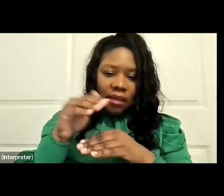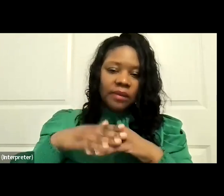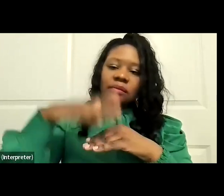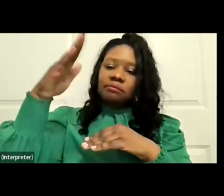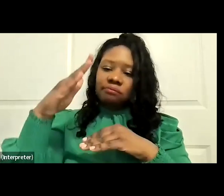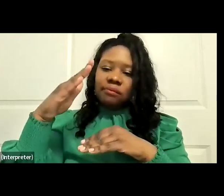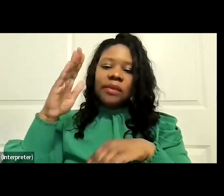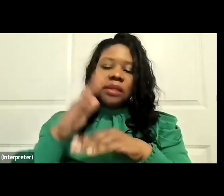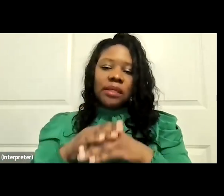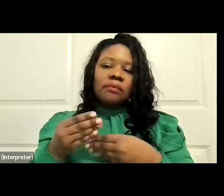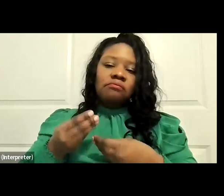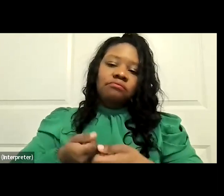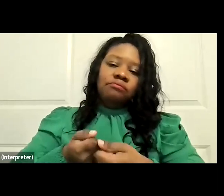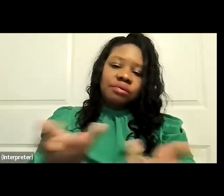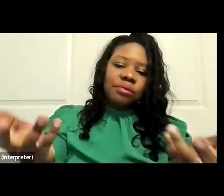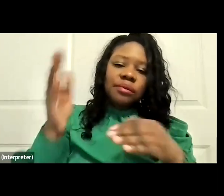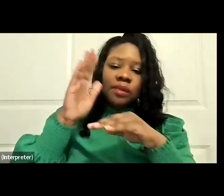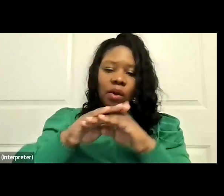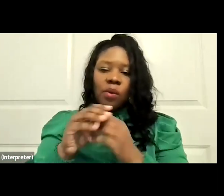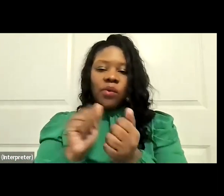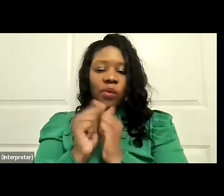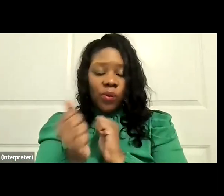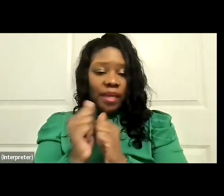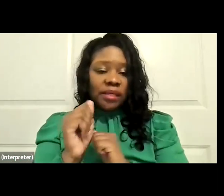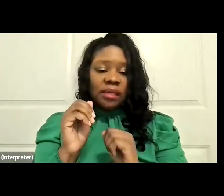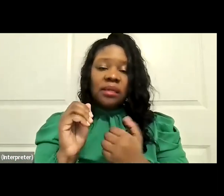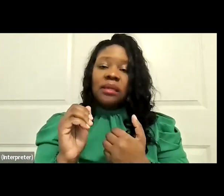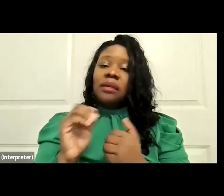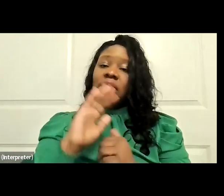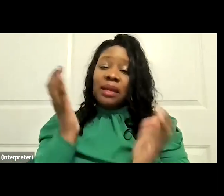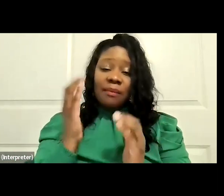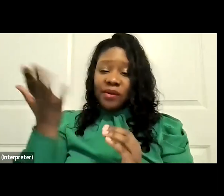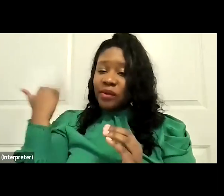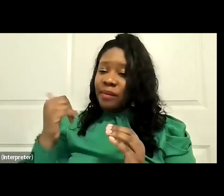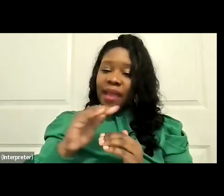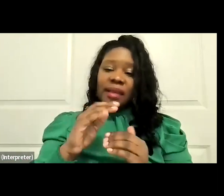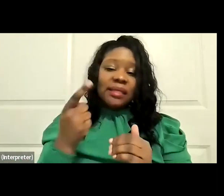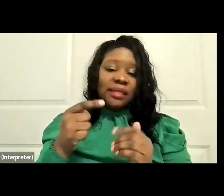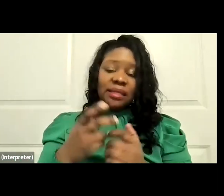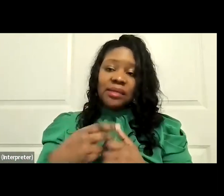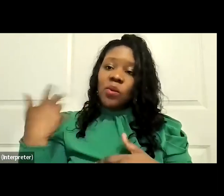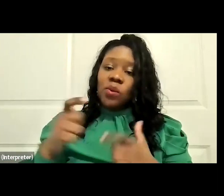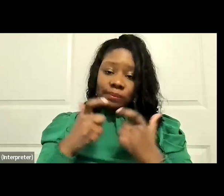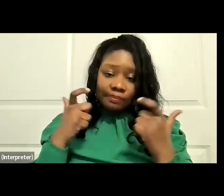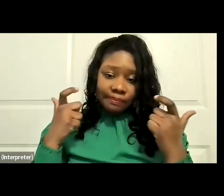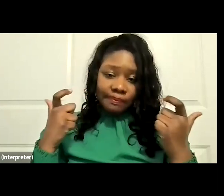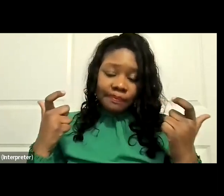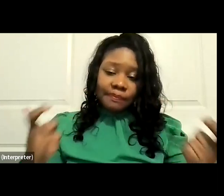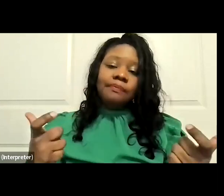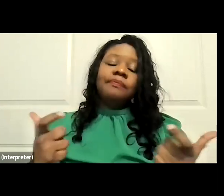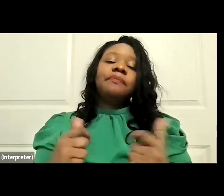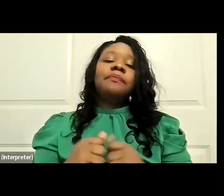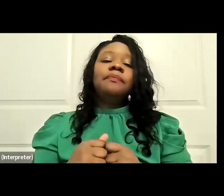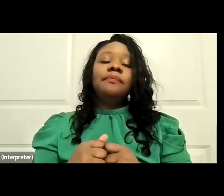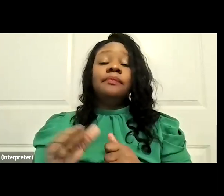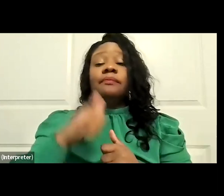nothing like that has ever been spent on any statewide races in Arizona in the past. The other thing that was